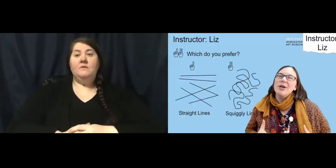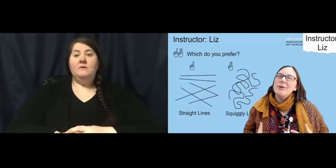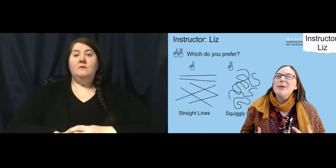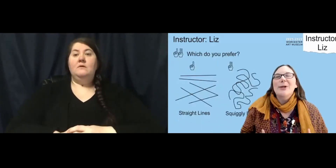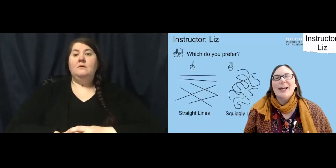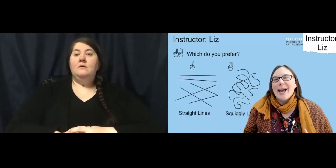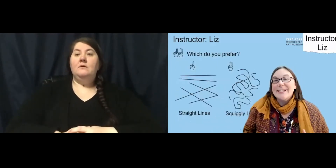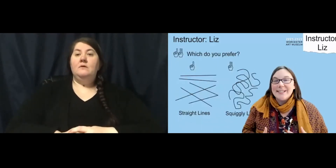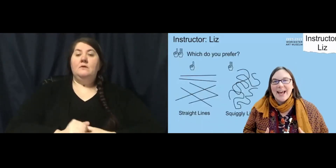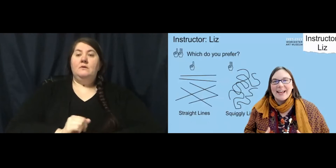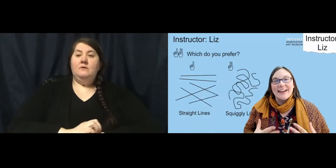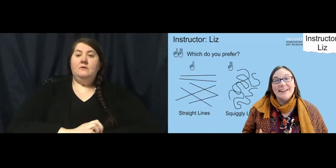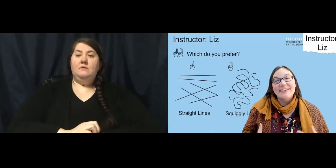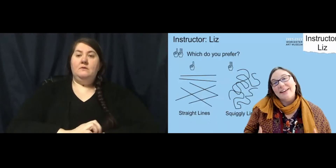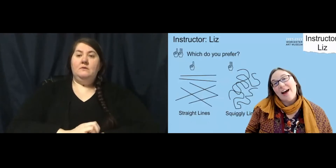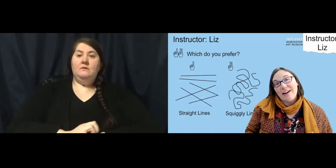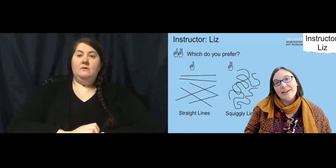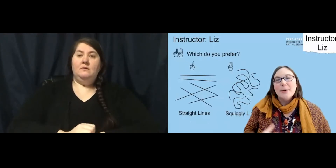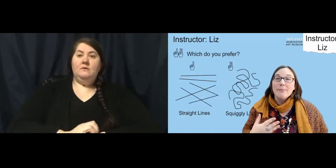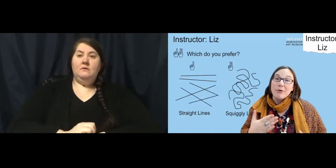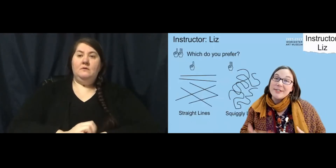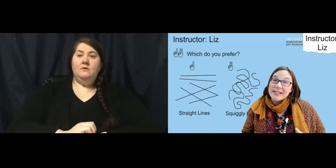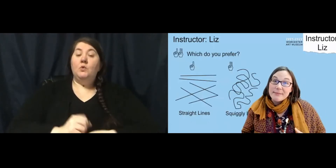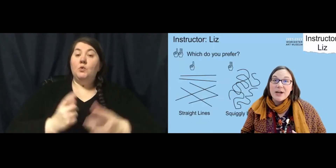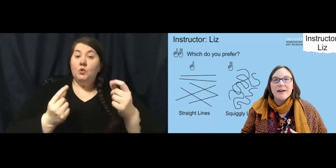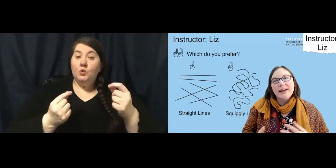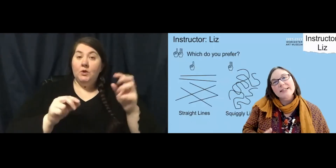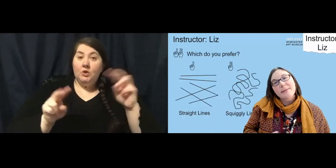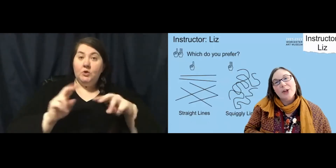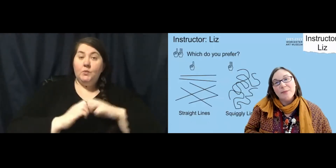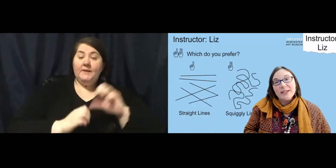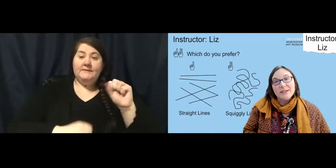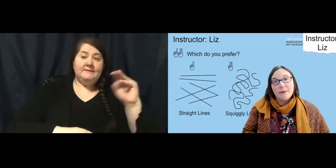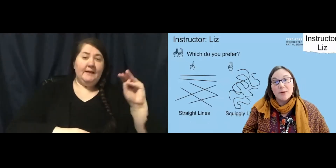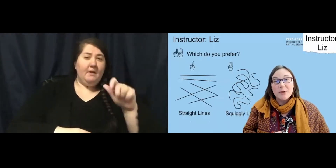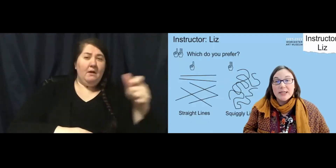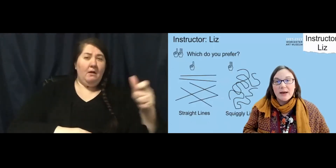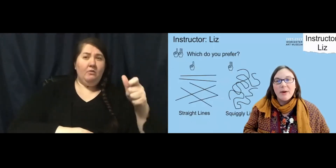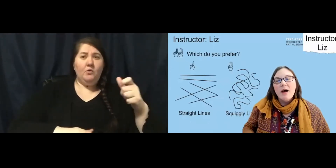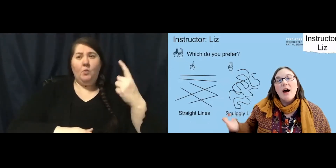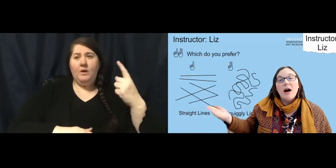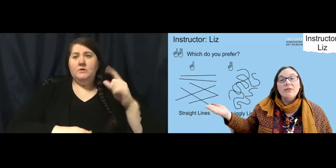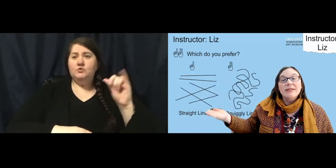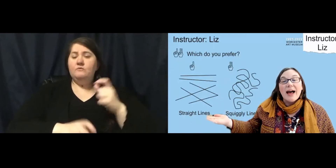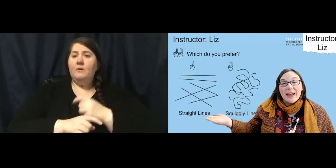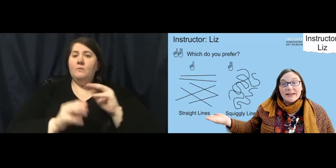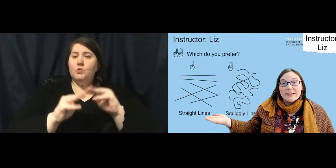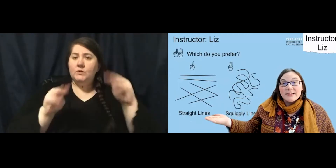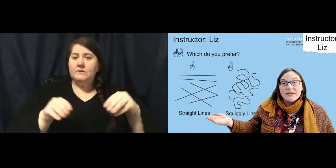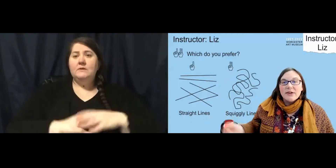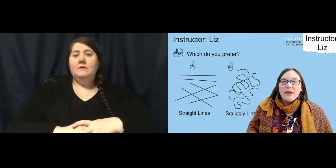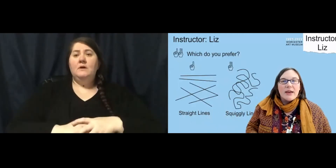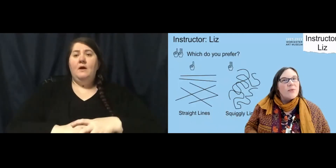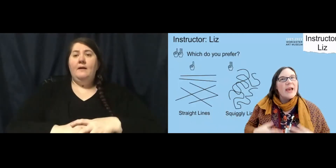What we're going to be looking at today in art, both Sam's art and some other pieces from the museum, are lines.